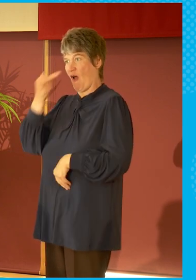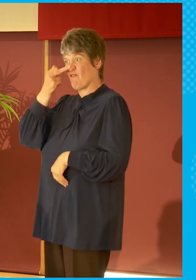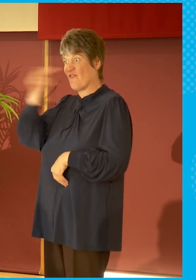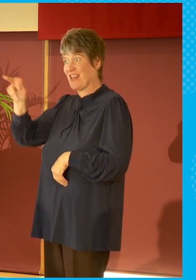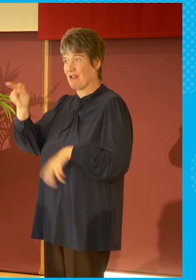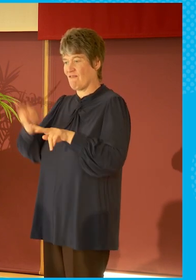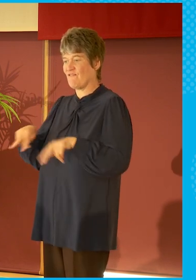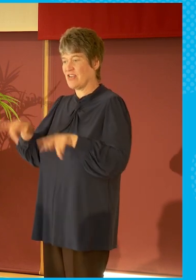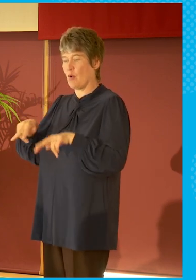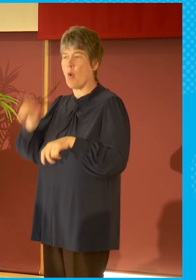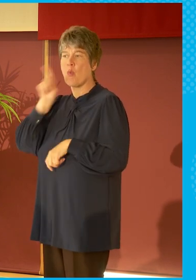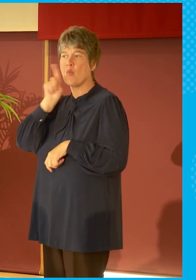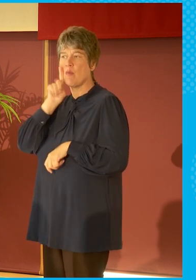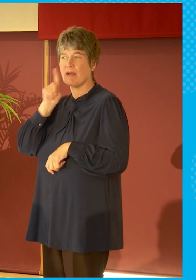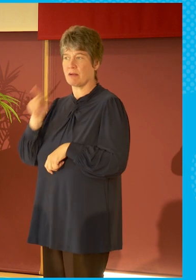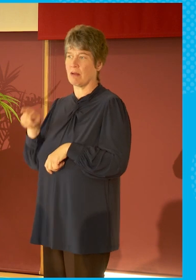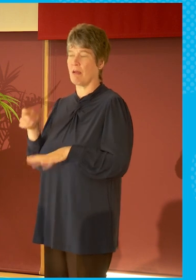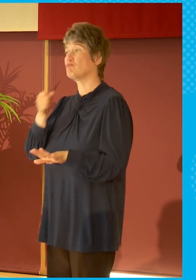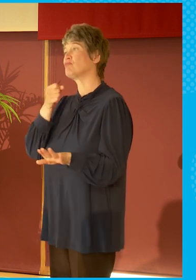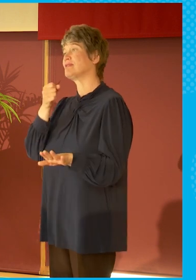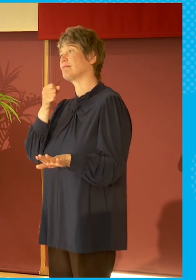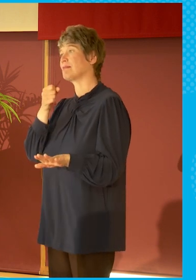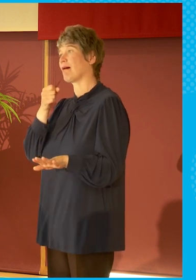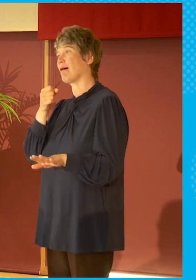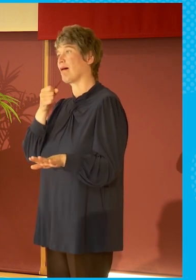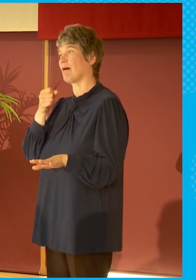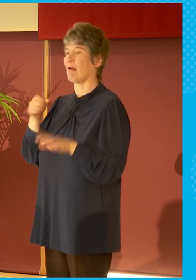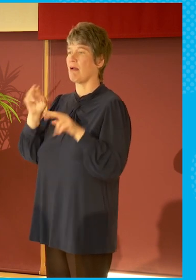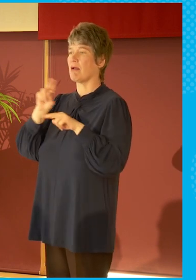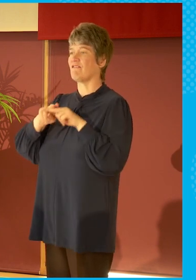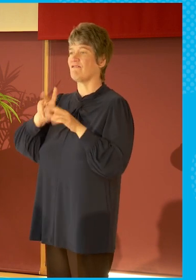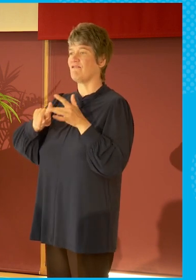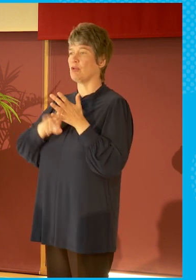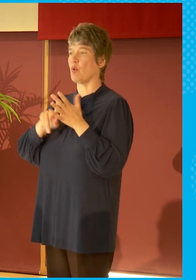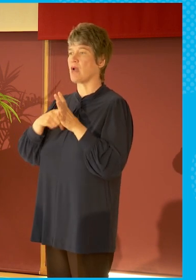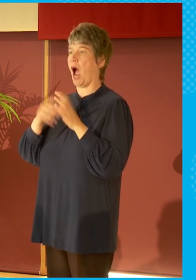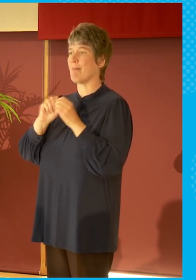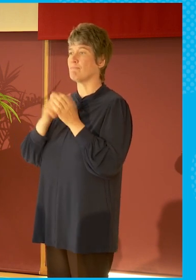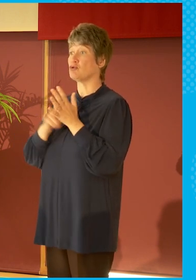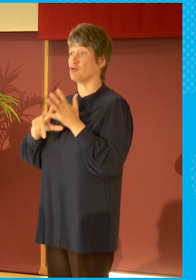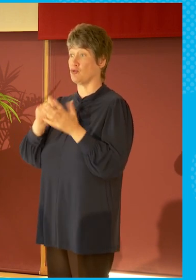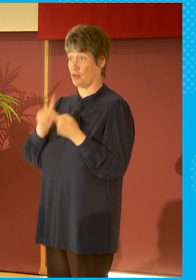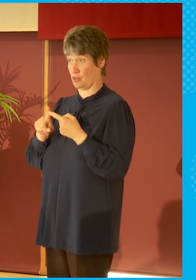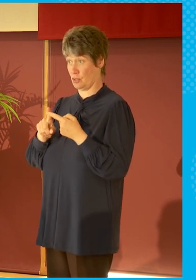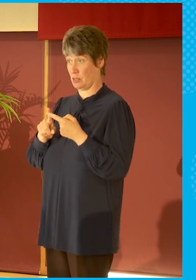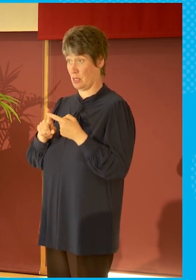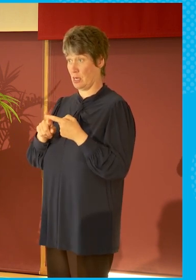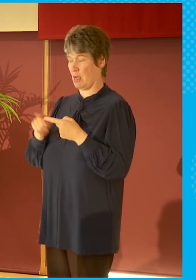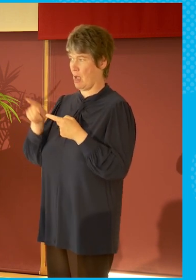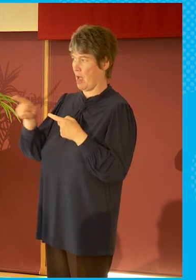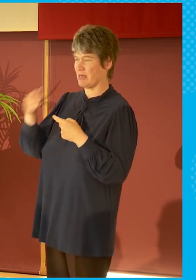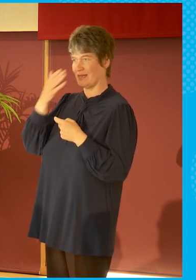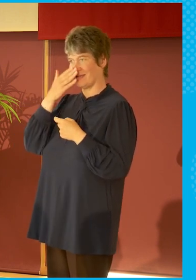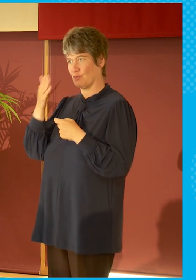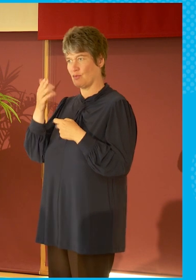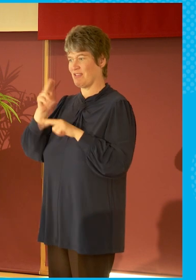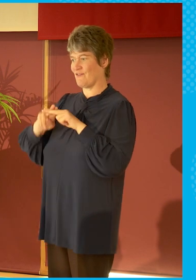Tuesday. And in the end, we did manage to get Facebook slash Meta to take it down. But it appeared to show Fiona Bruce encouraging people to